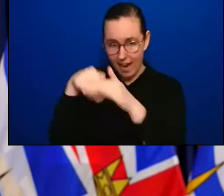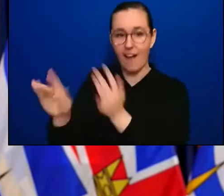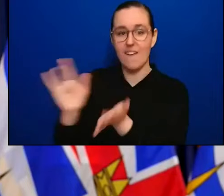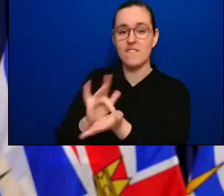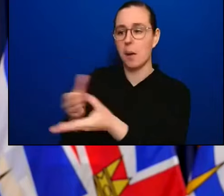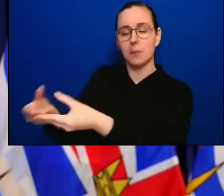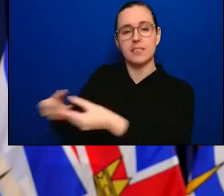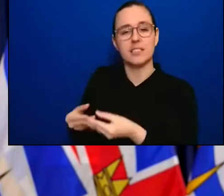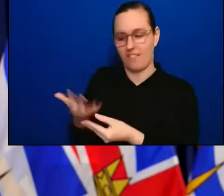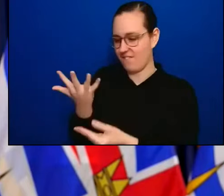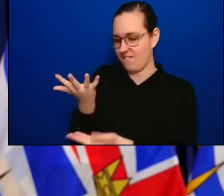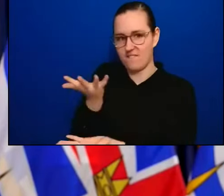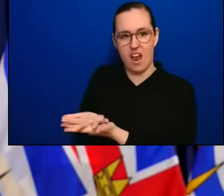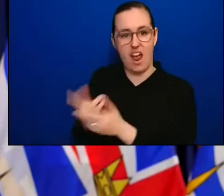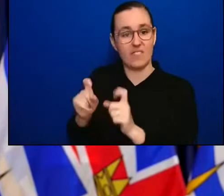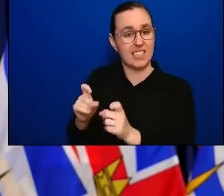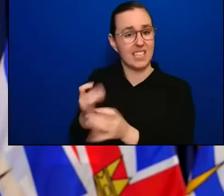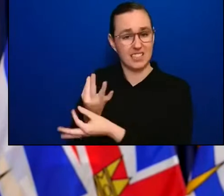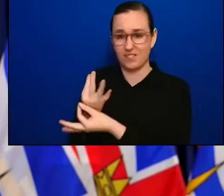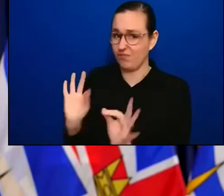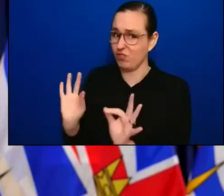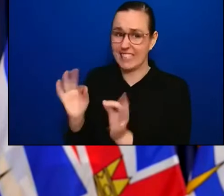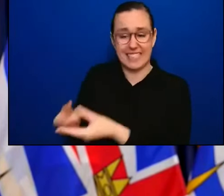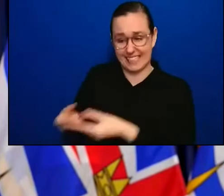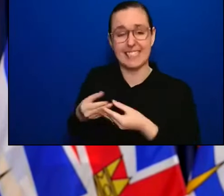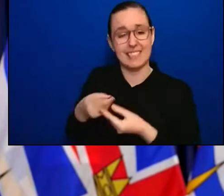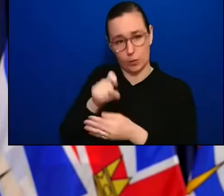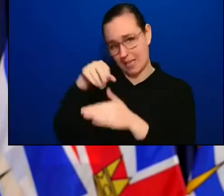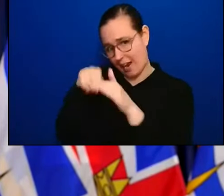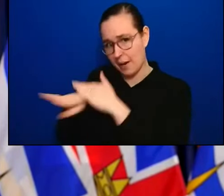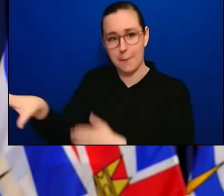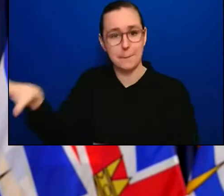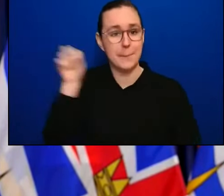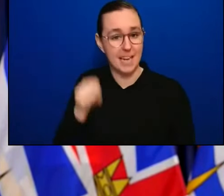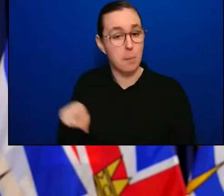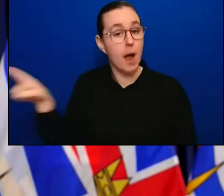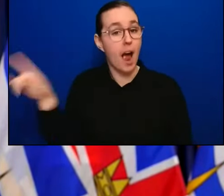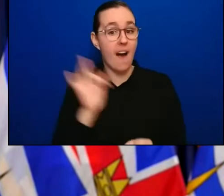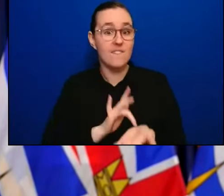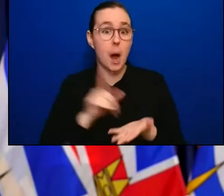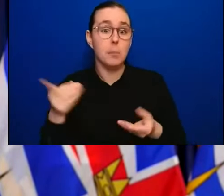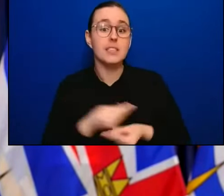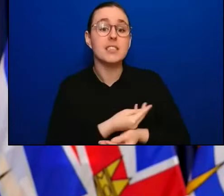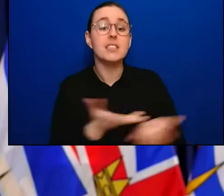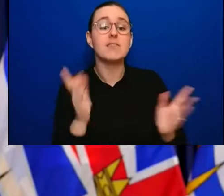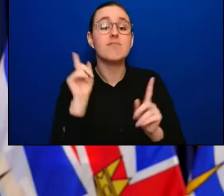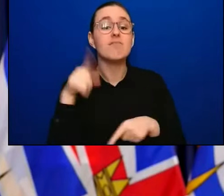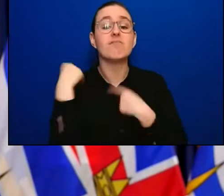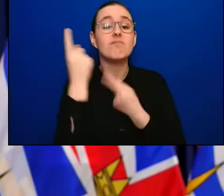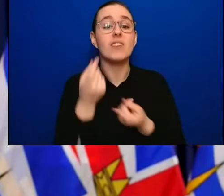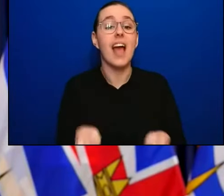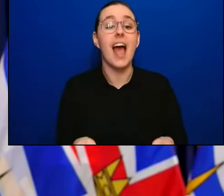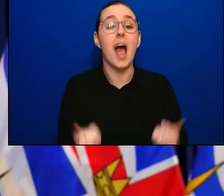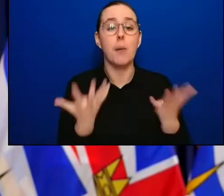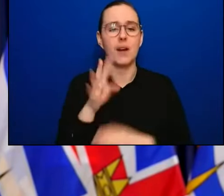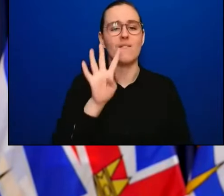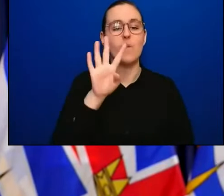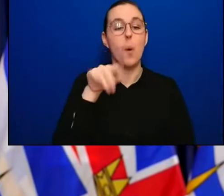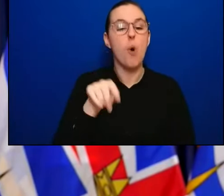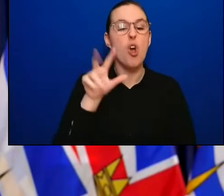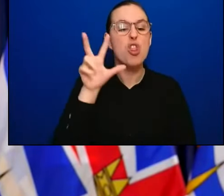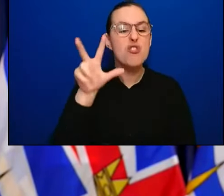participating pharmacy. And And as of yesterday pharmacies have dispensed 4.3 million tests. That's more than 800,000